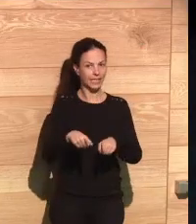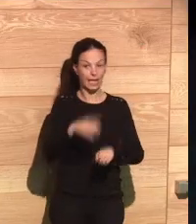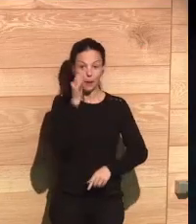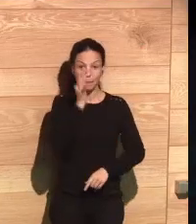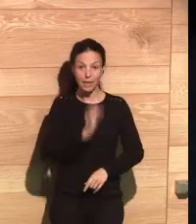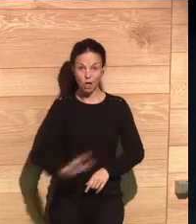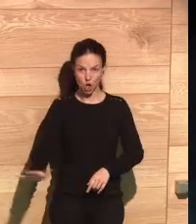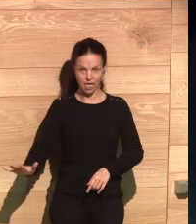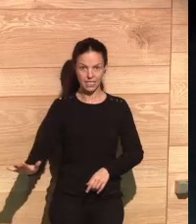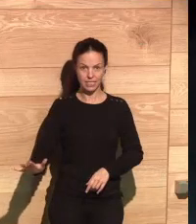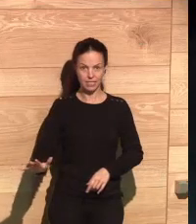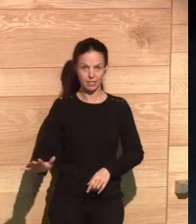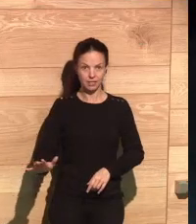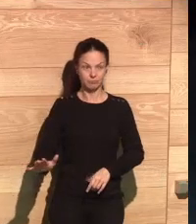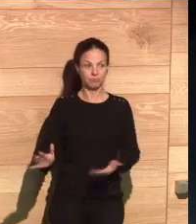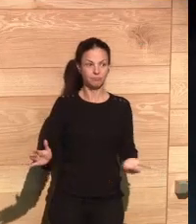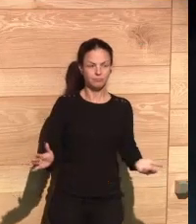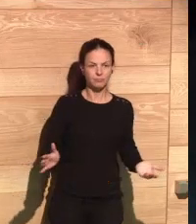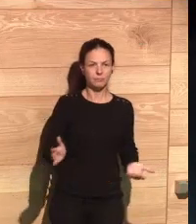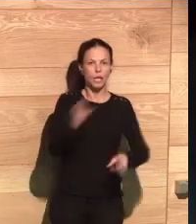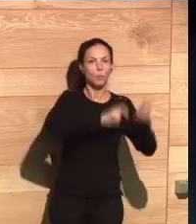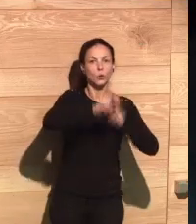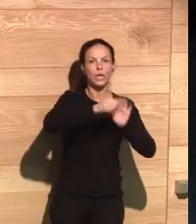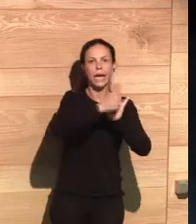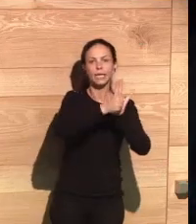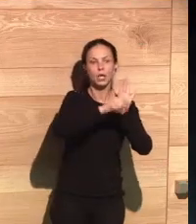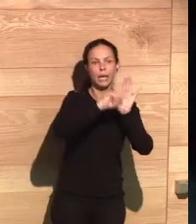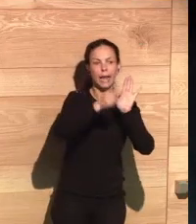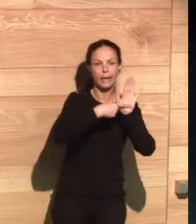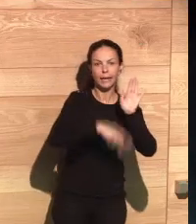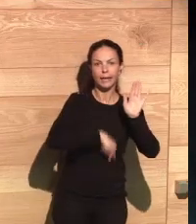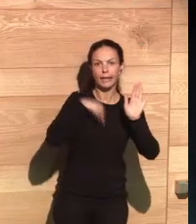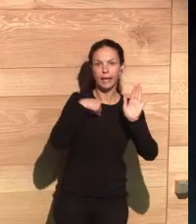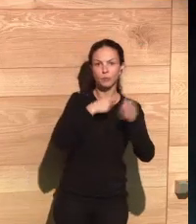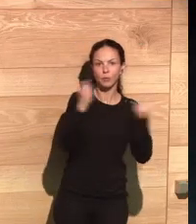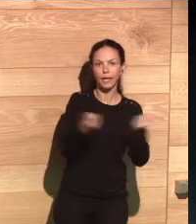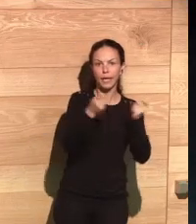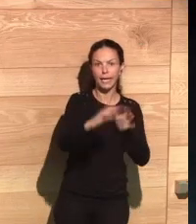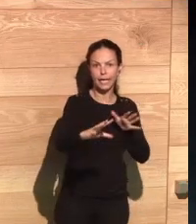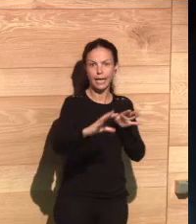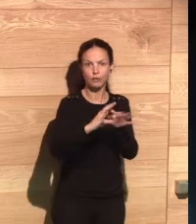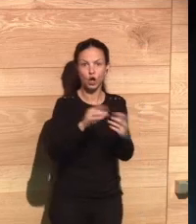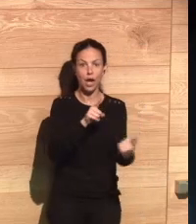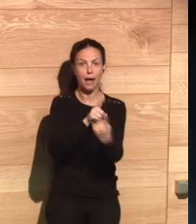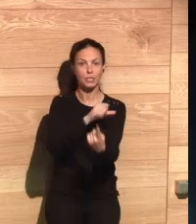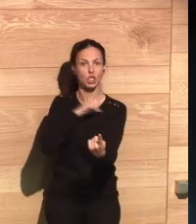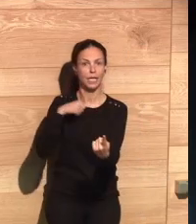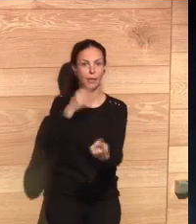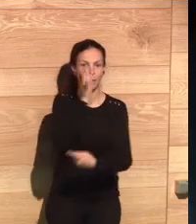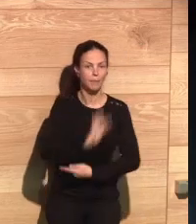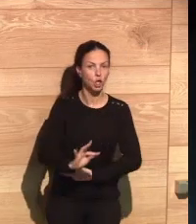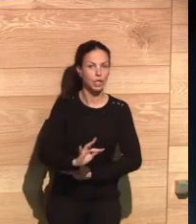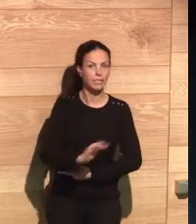Carina has talked about minors, and I challenge you to find any article regarding the